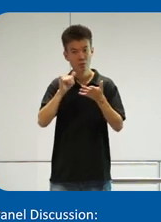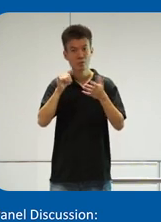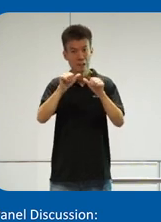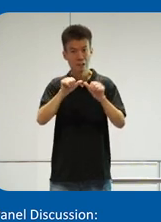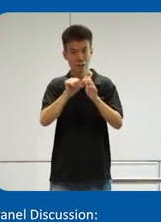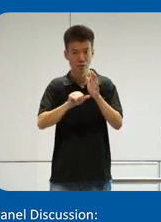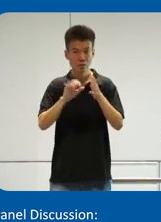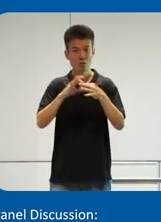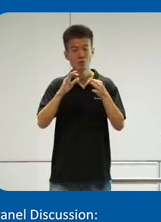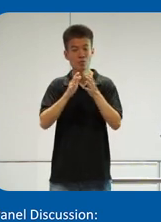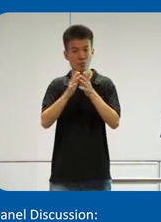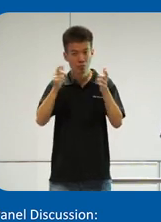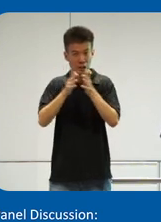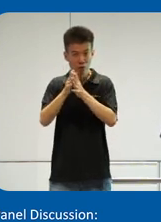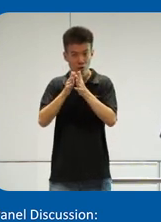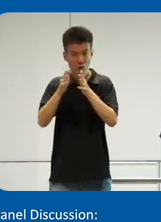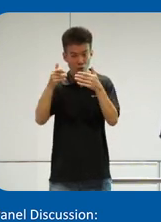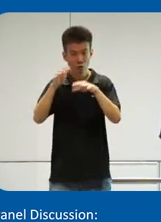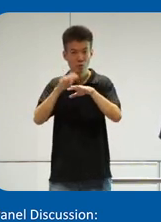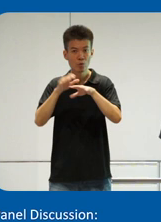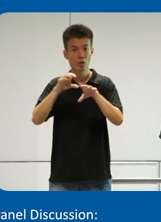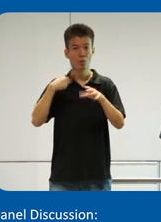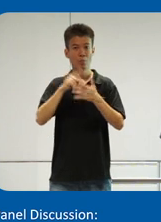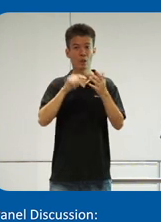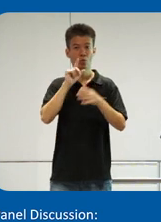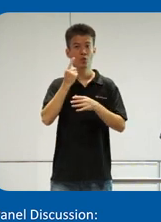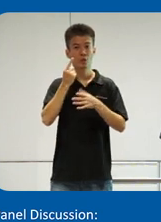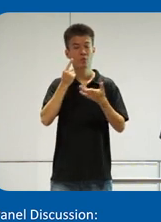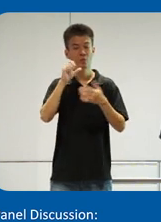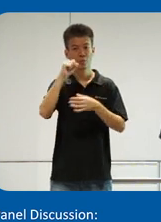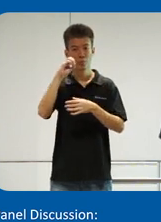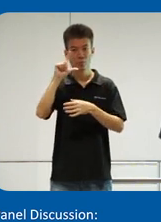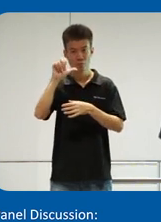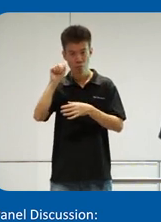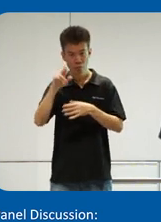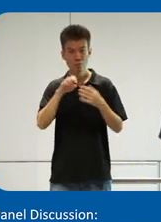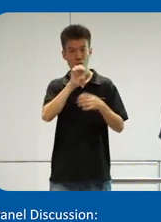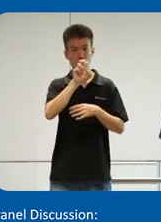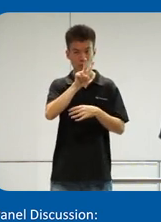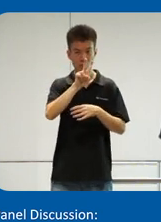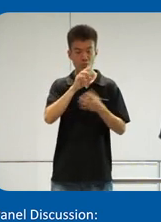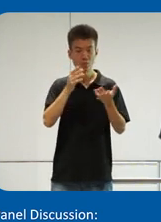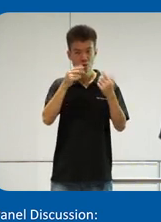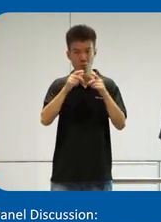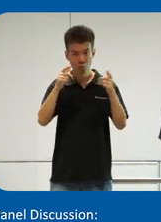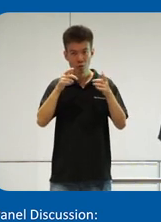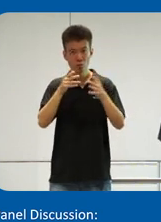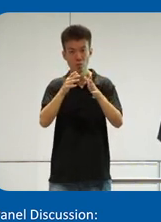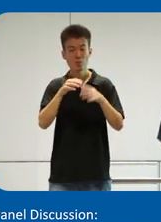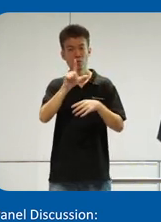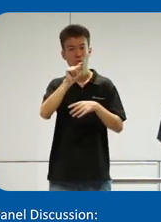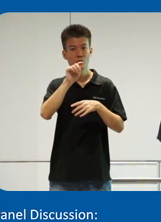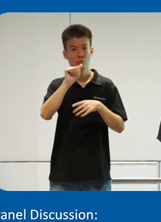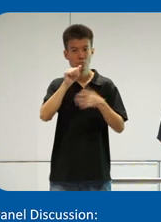interest-focused areas, right? And we're doing our part. And it's not just about solar. EV is coming a big way. LTE is